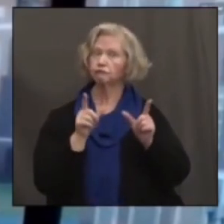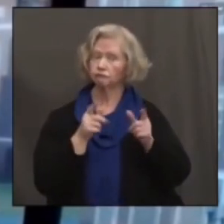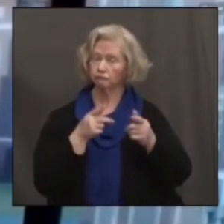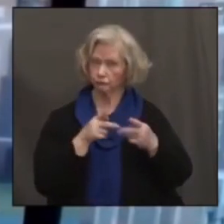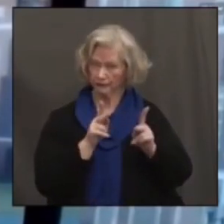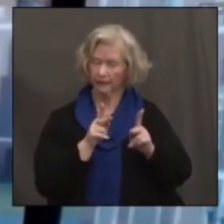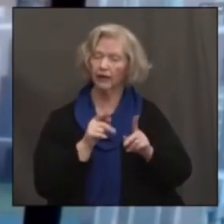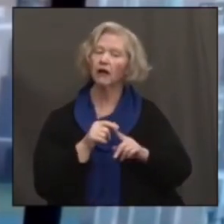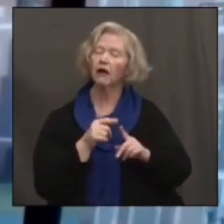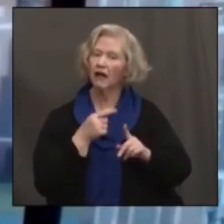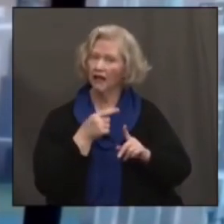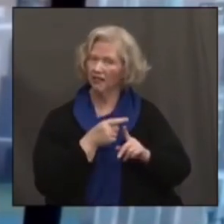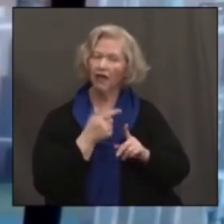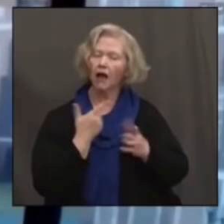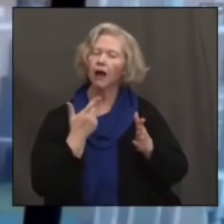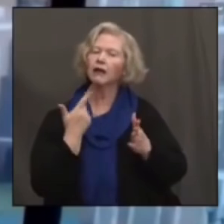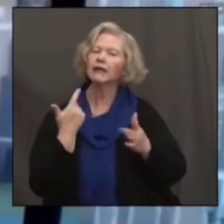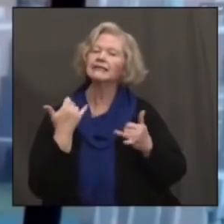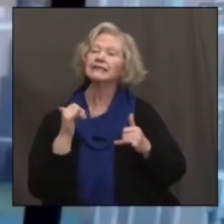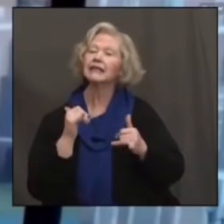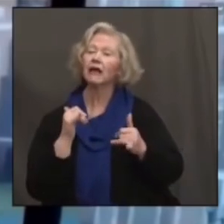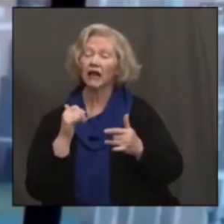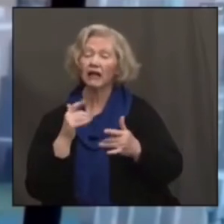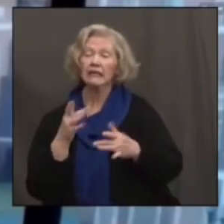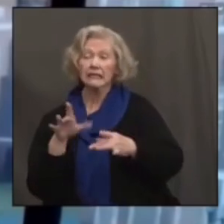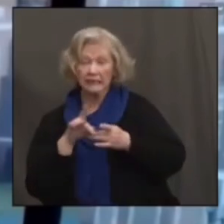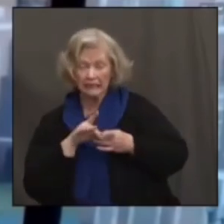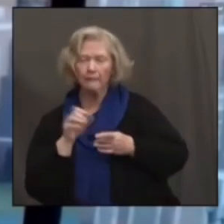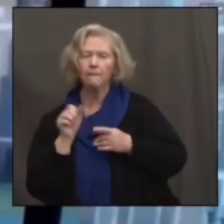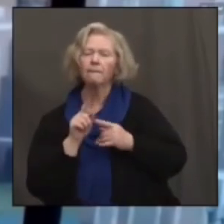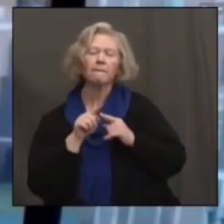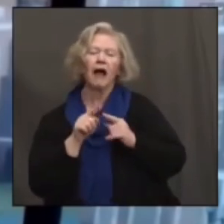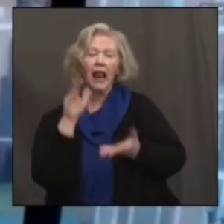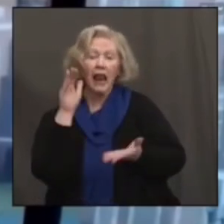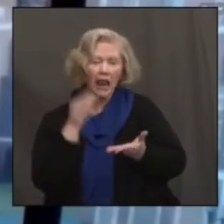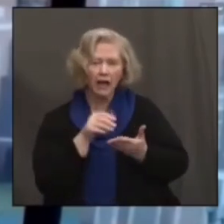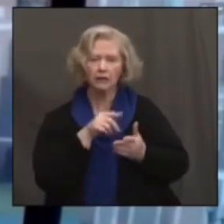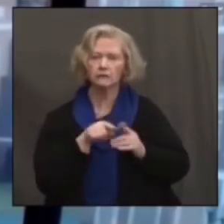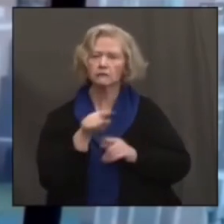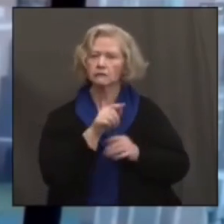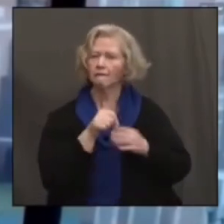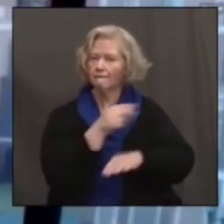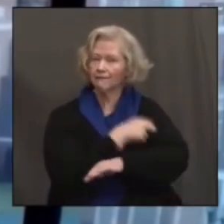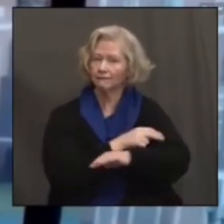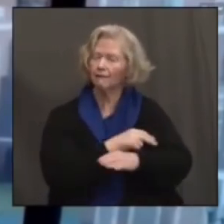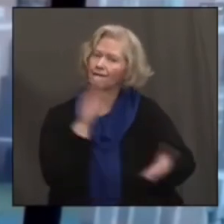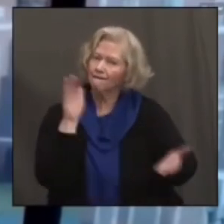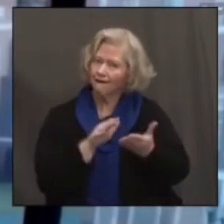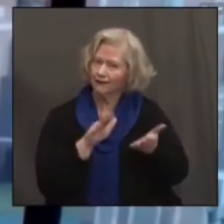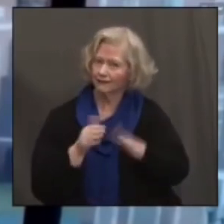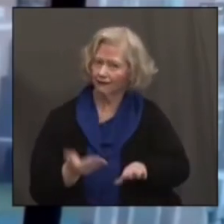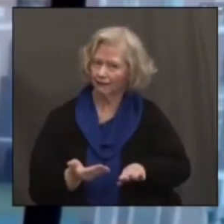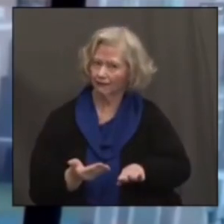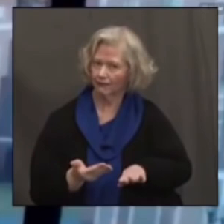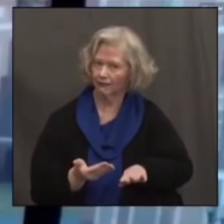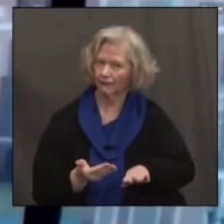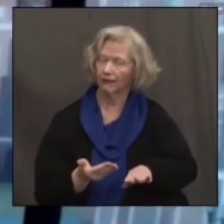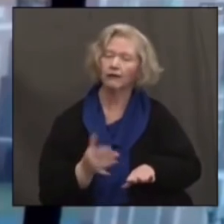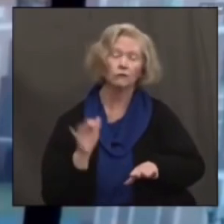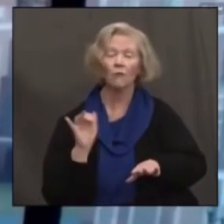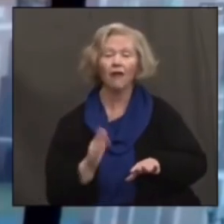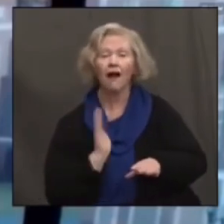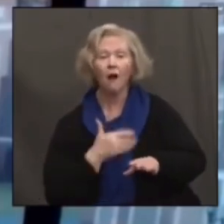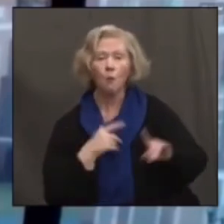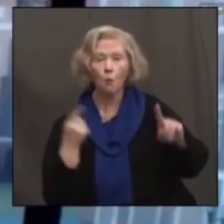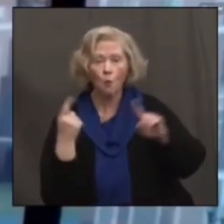effective in preventing deaths and hospitalizations. In the end of the game, the key issue here is going to be preventing really the